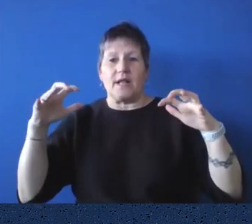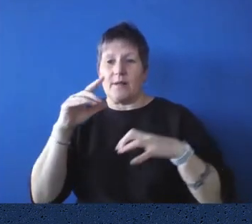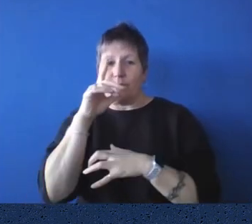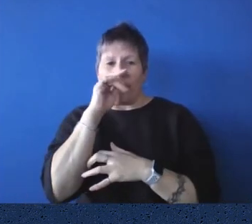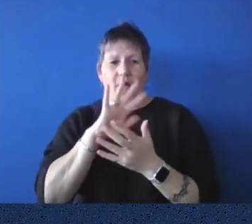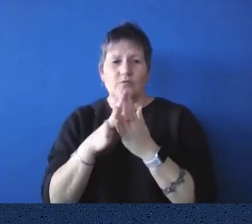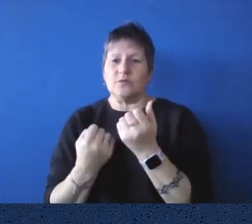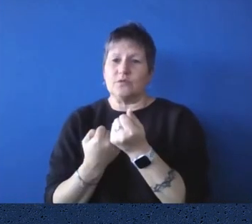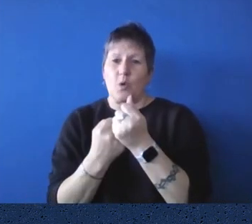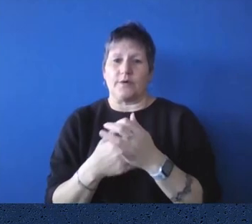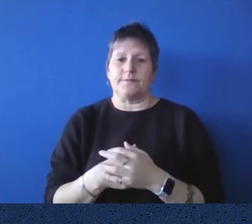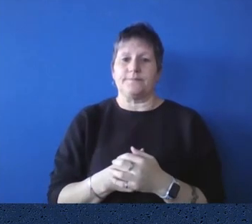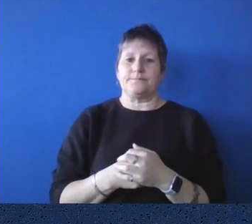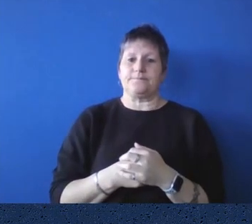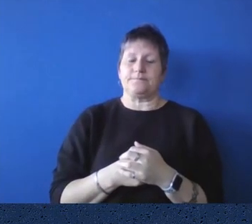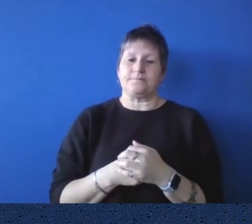we have, um,